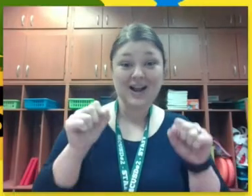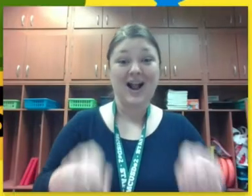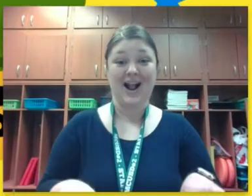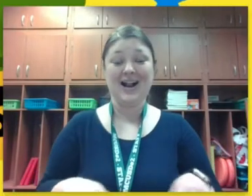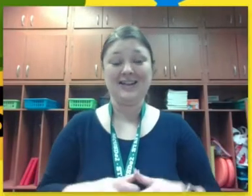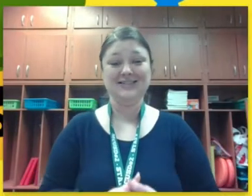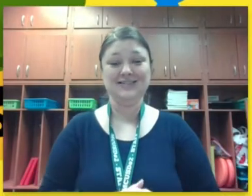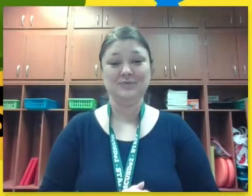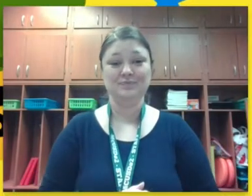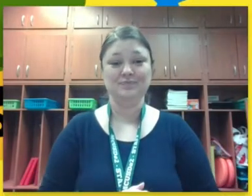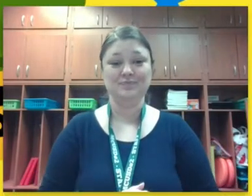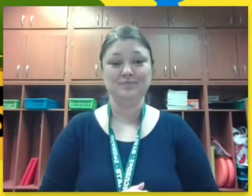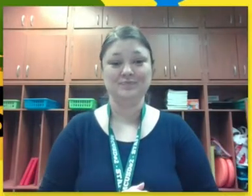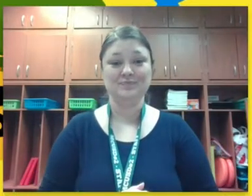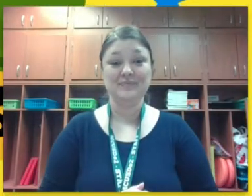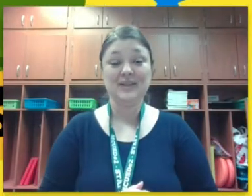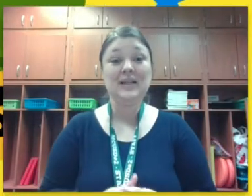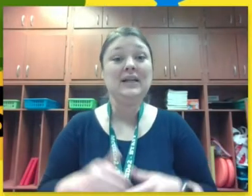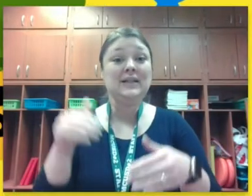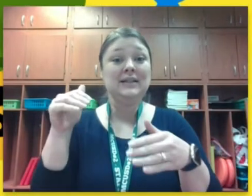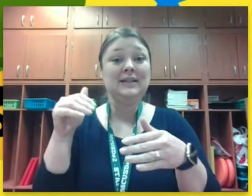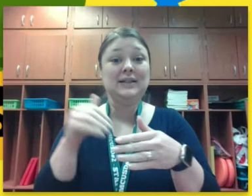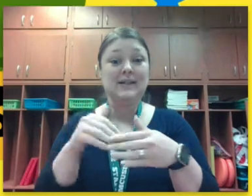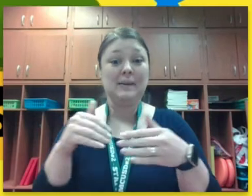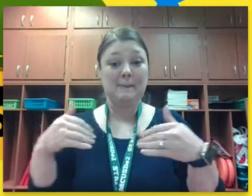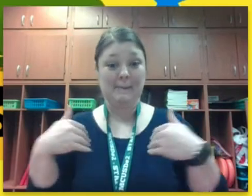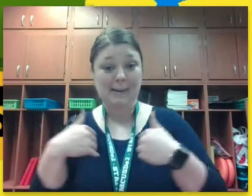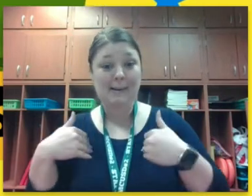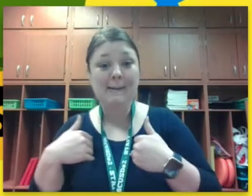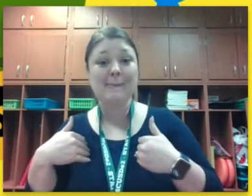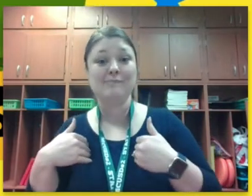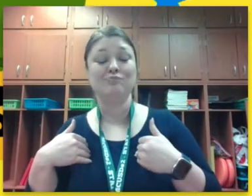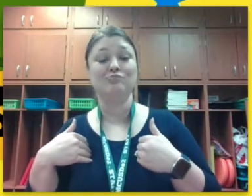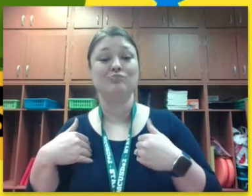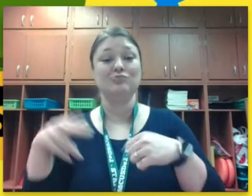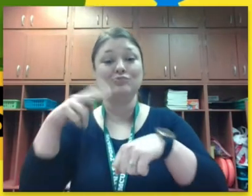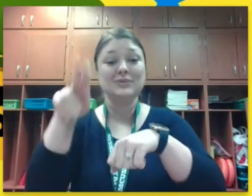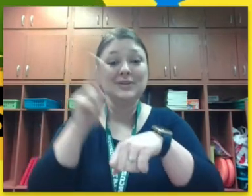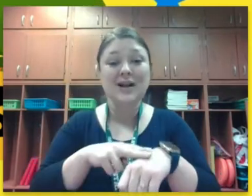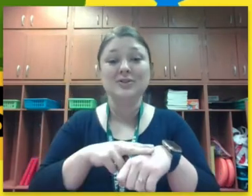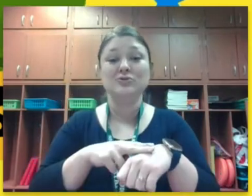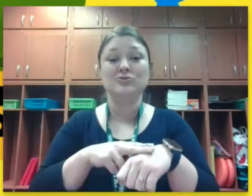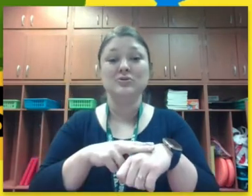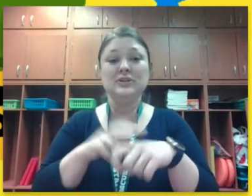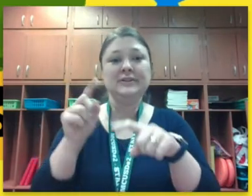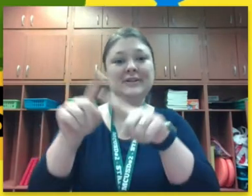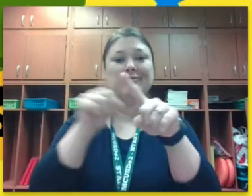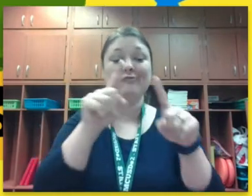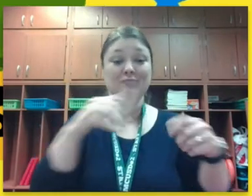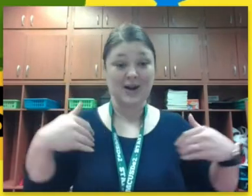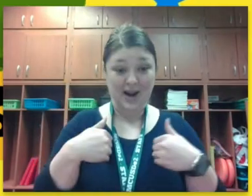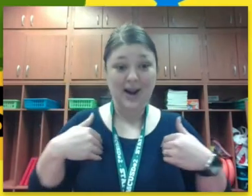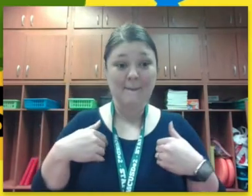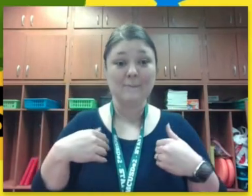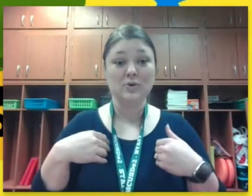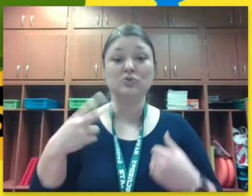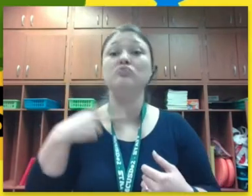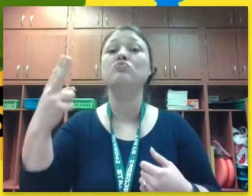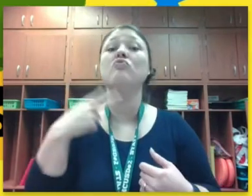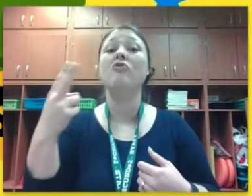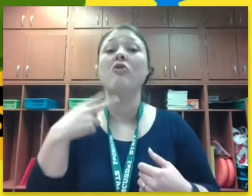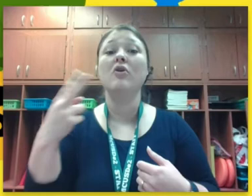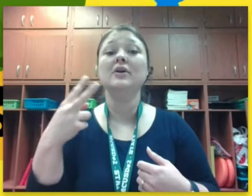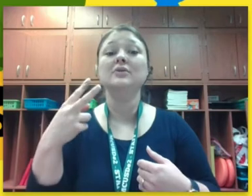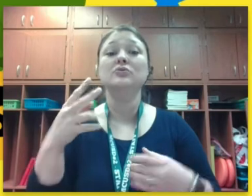even in the animal kingdom different animals vocalize to communicate their feelings